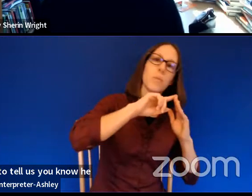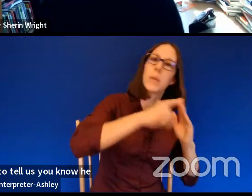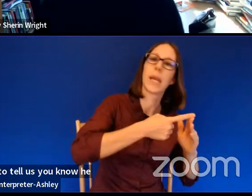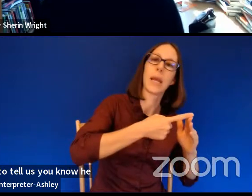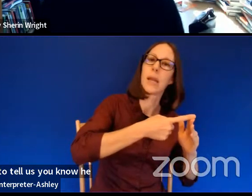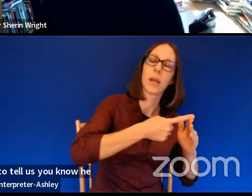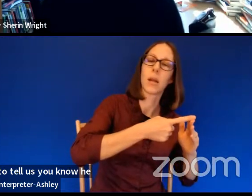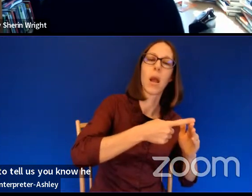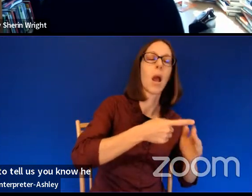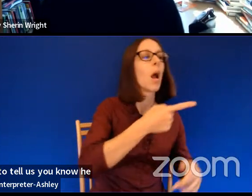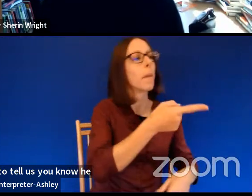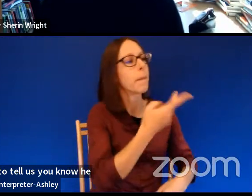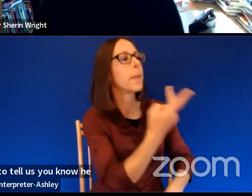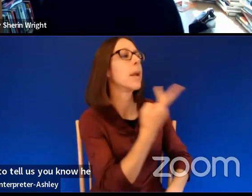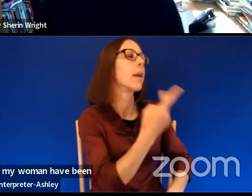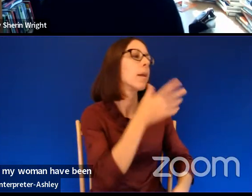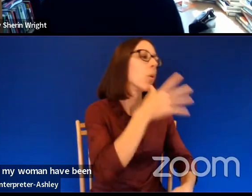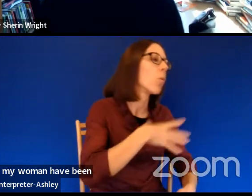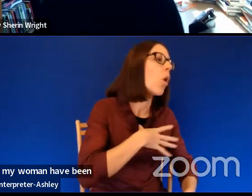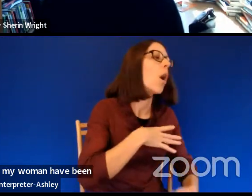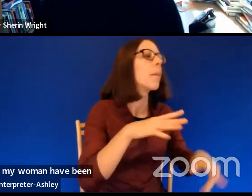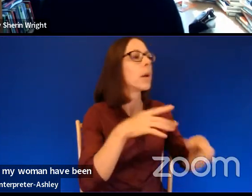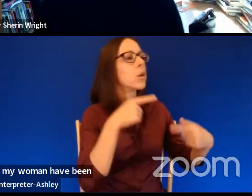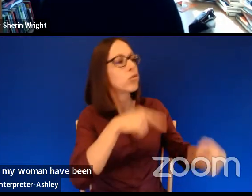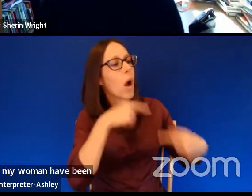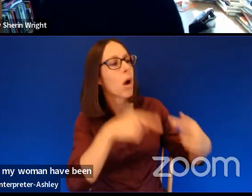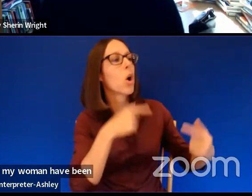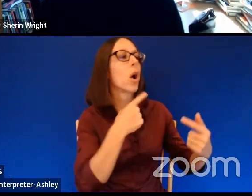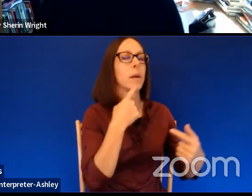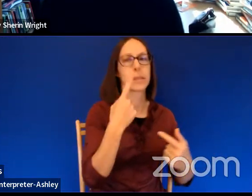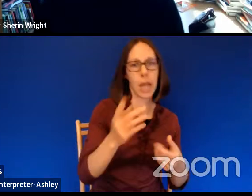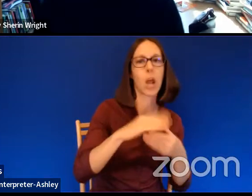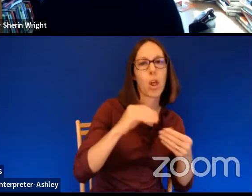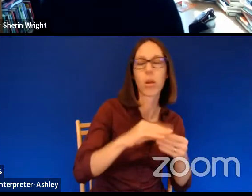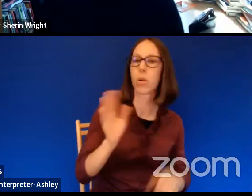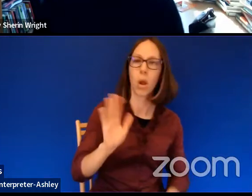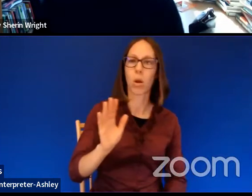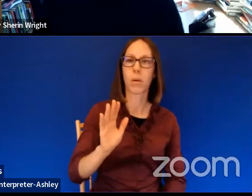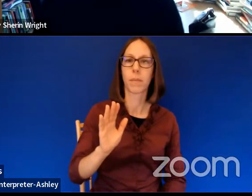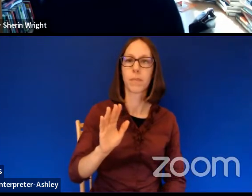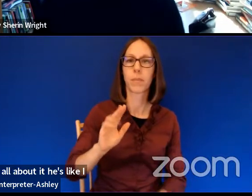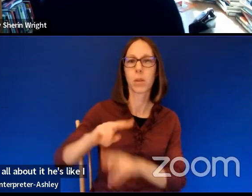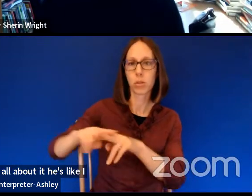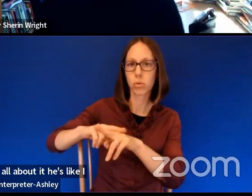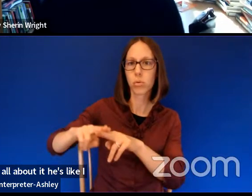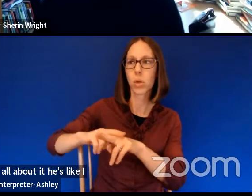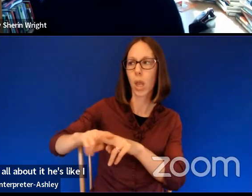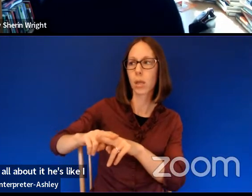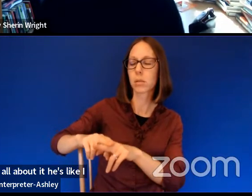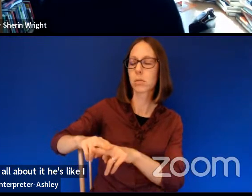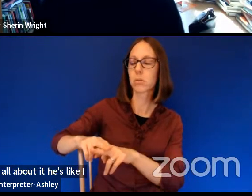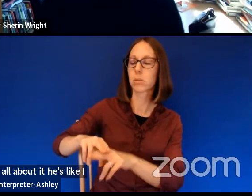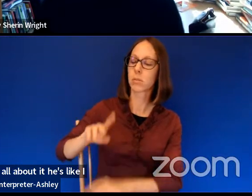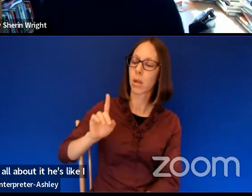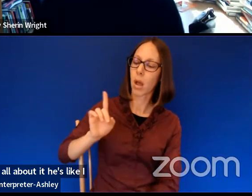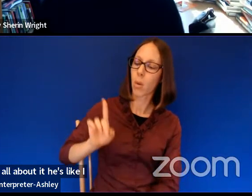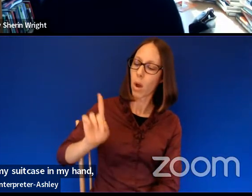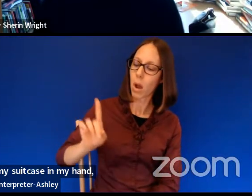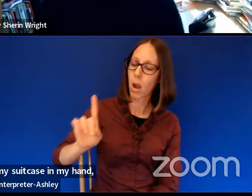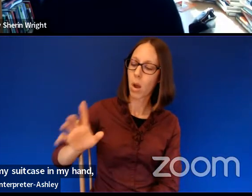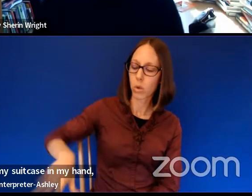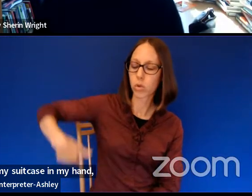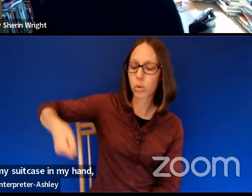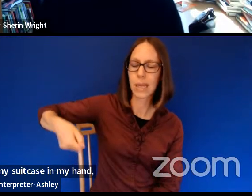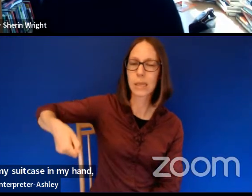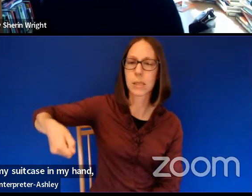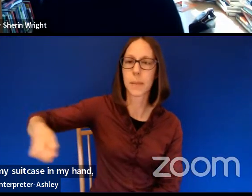and my woman have been having this trouble and I'm gonna tell you all about it. He's like, I went down to the station with my suitcase in my hand, you know, and we know that there's